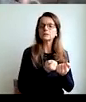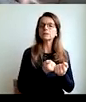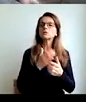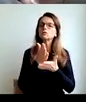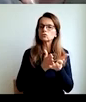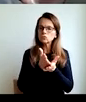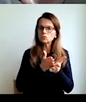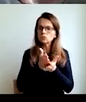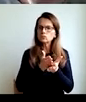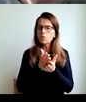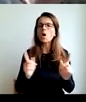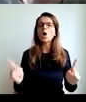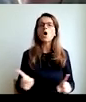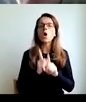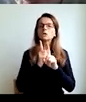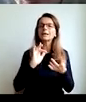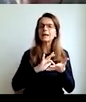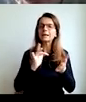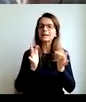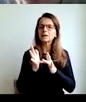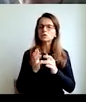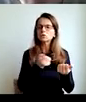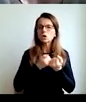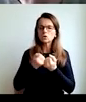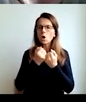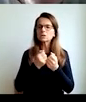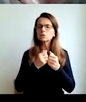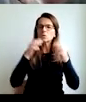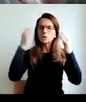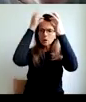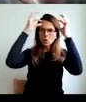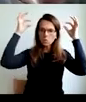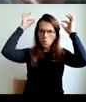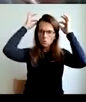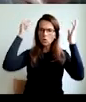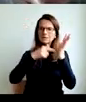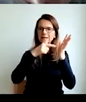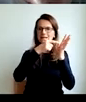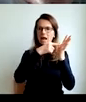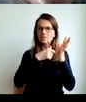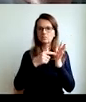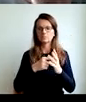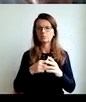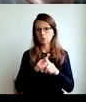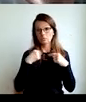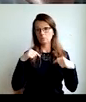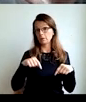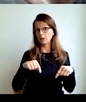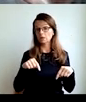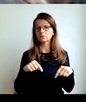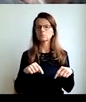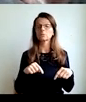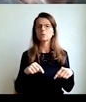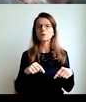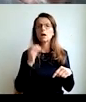workers have to wear the crown of thorns for their company. And also,